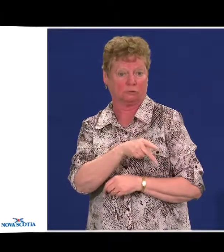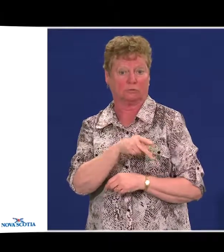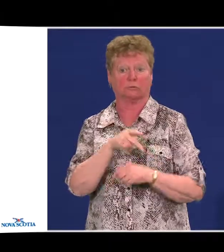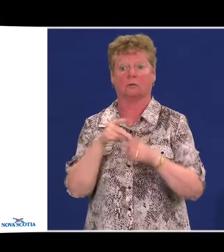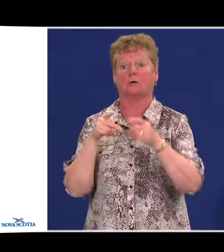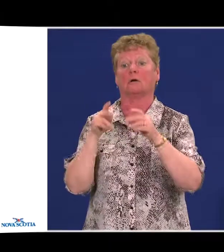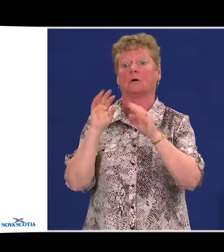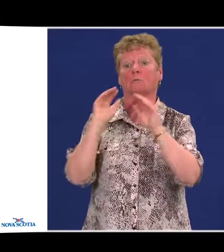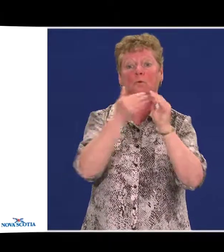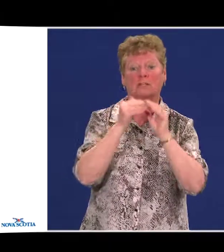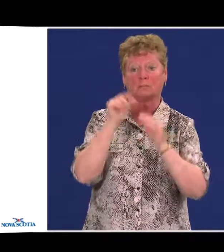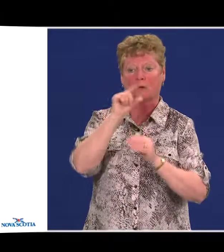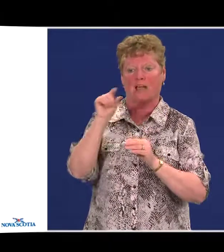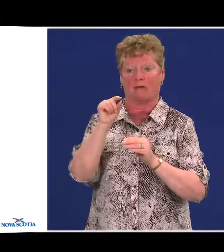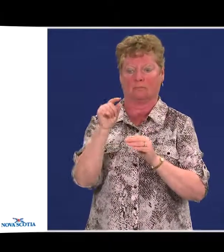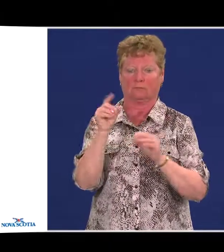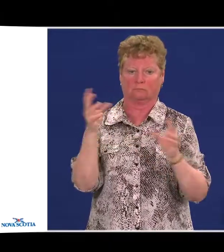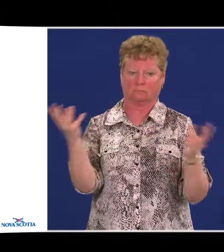municipal governments.